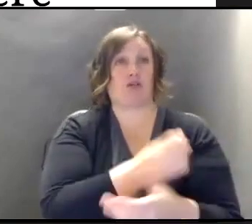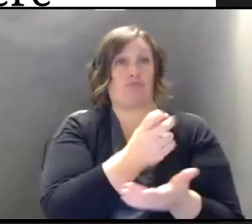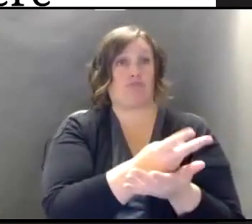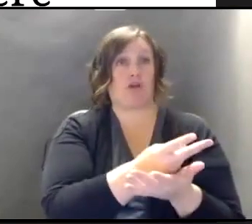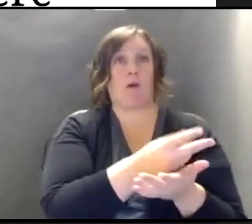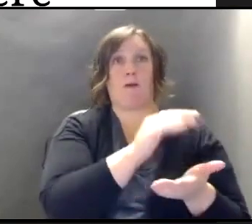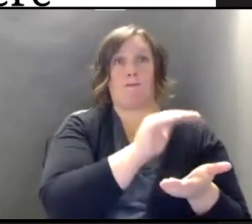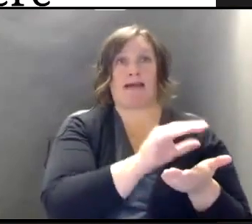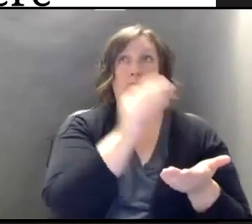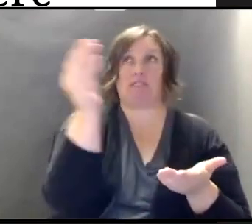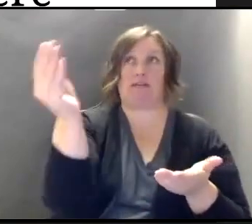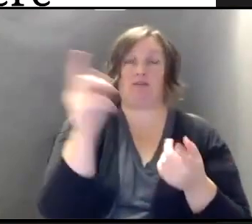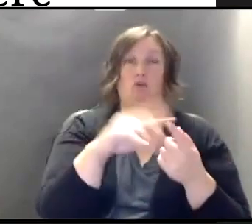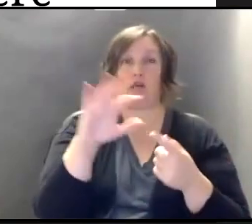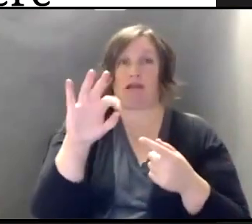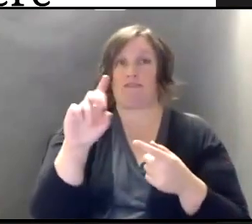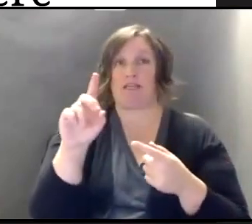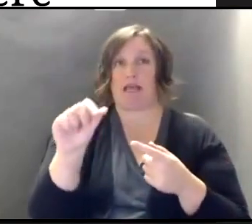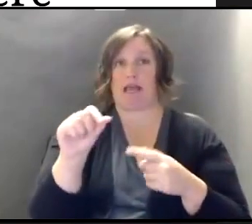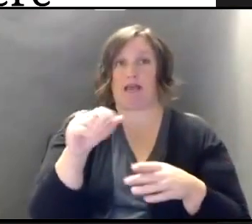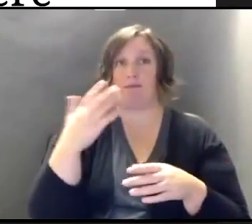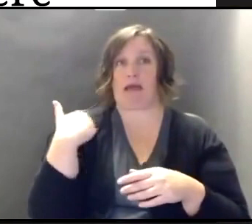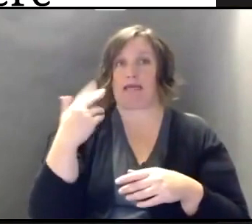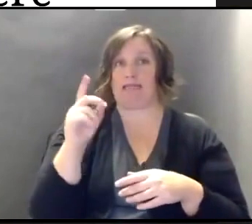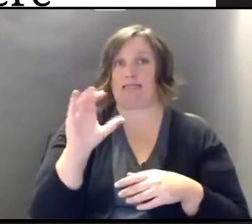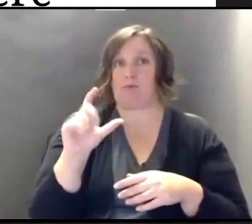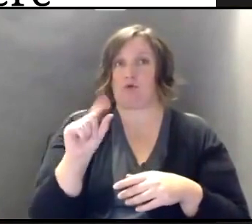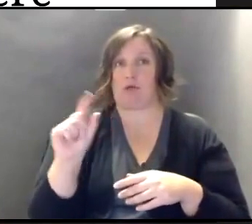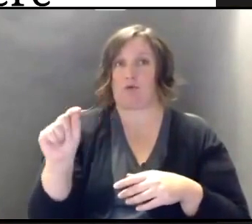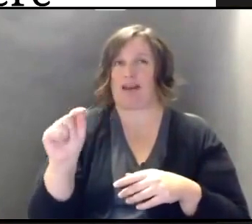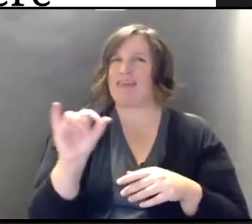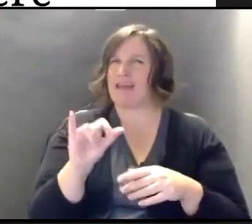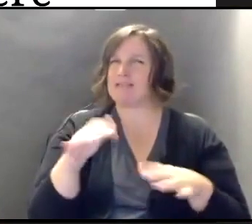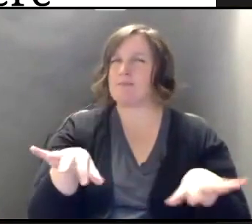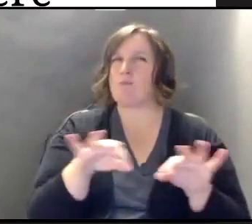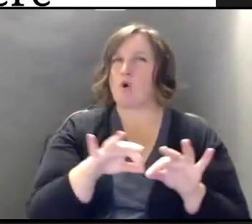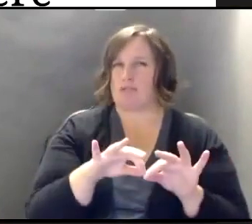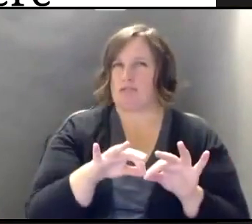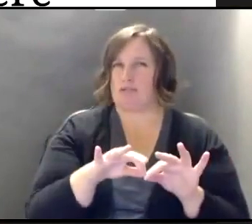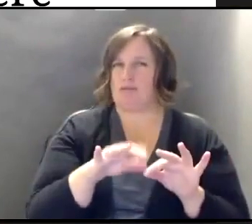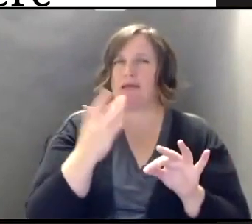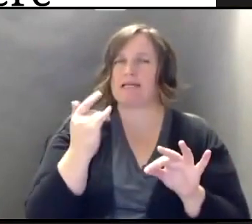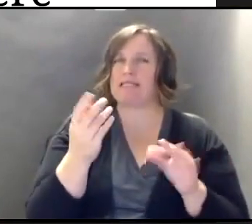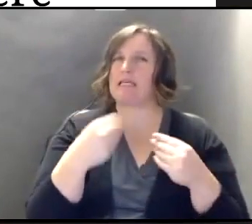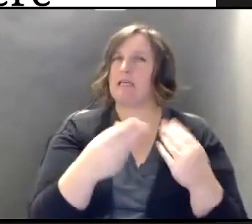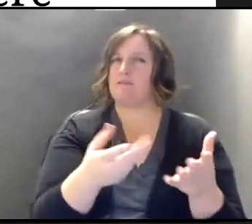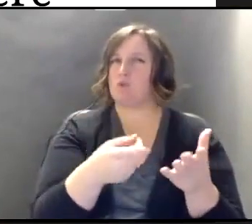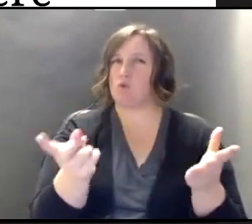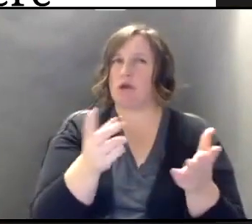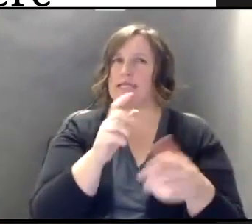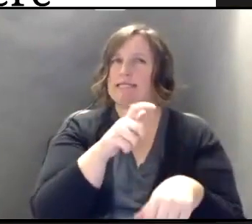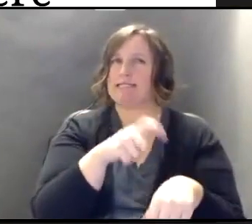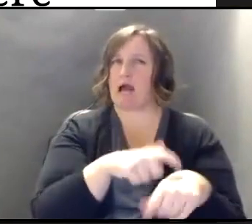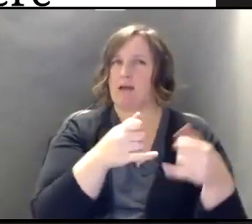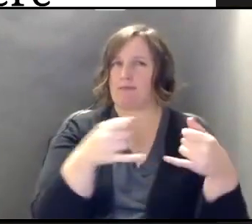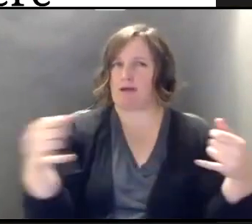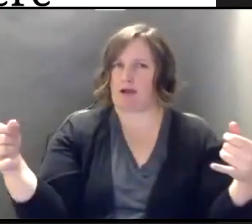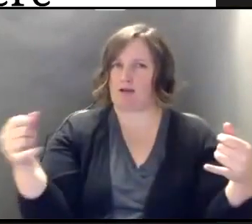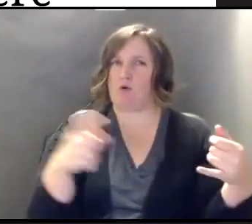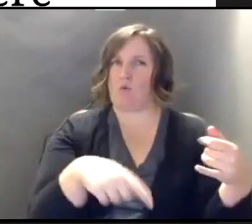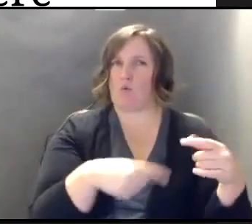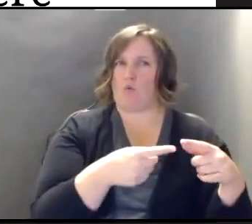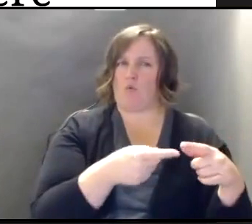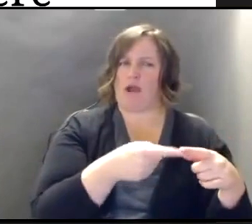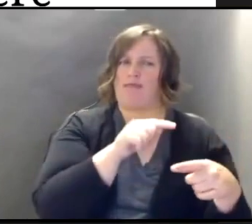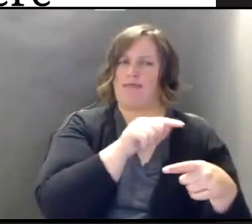submitted to the FDA in December 2020, and that's important because it gives a timeline when these vaccines were